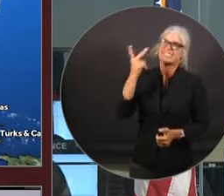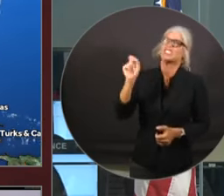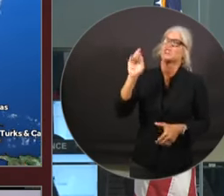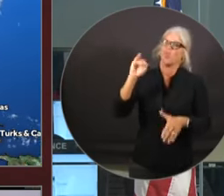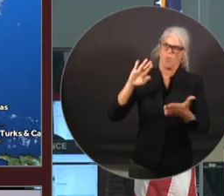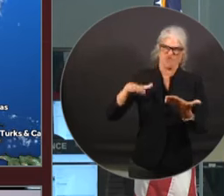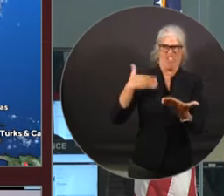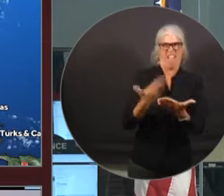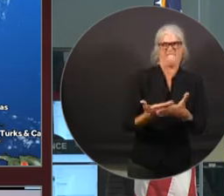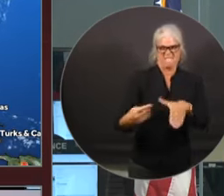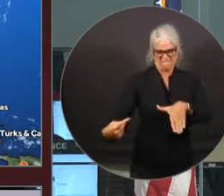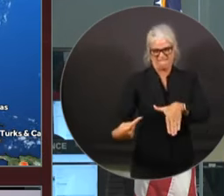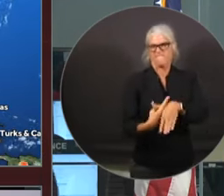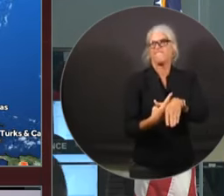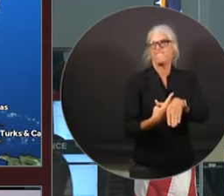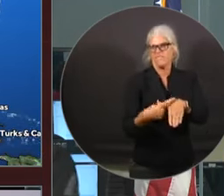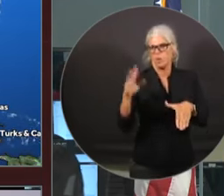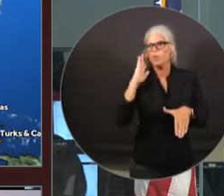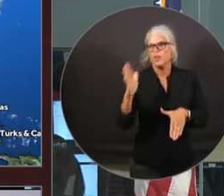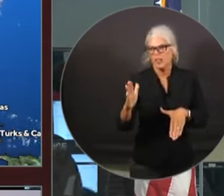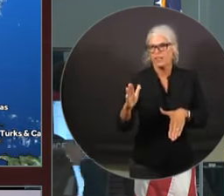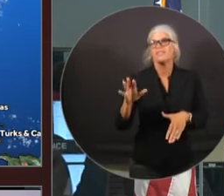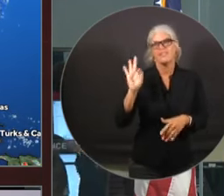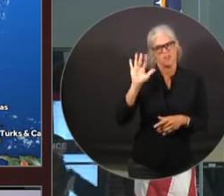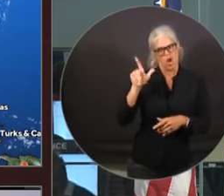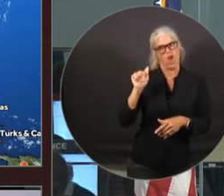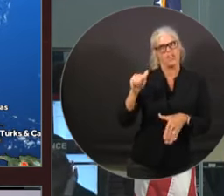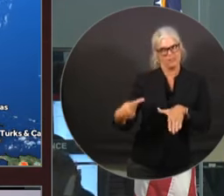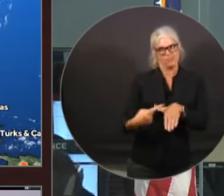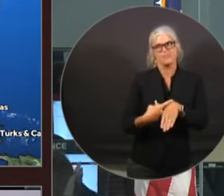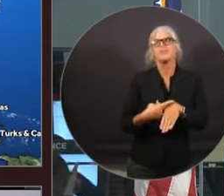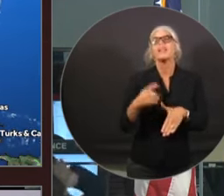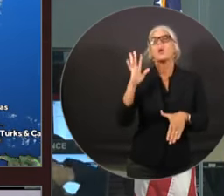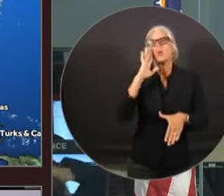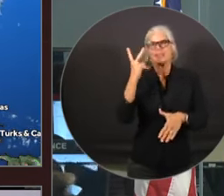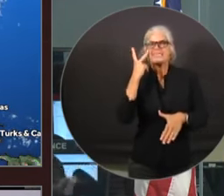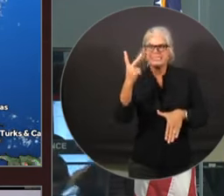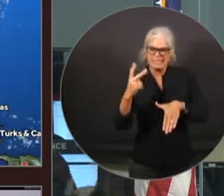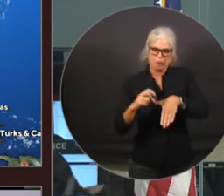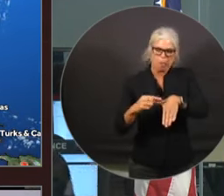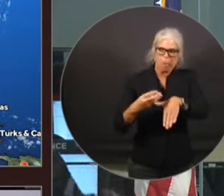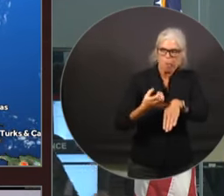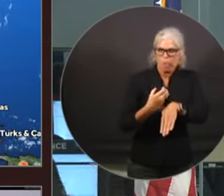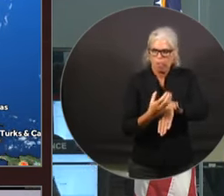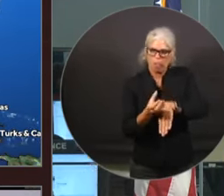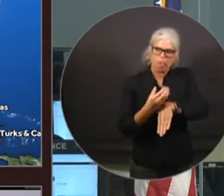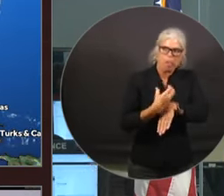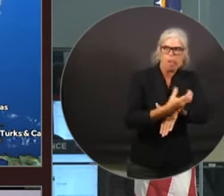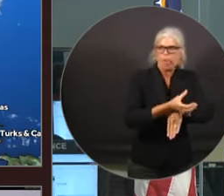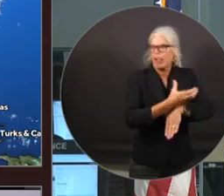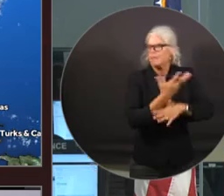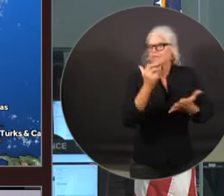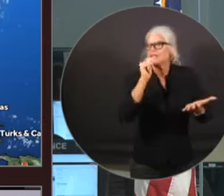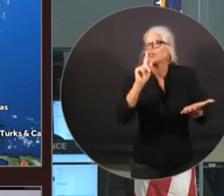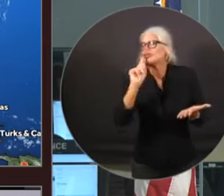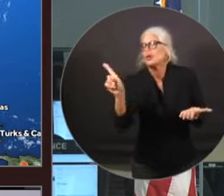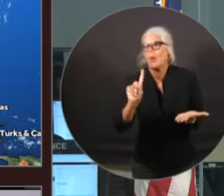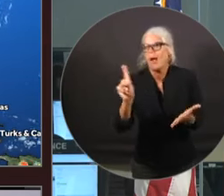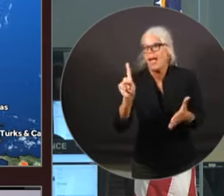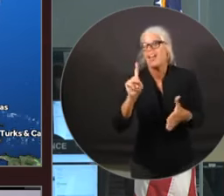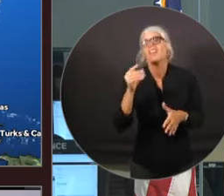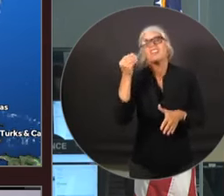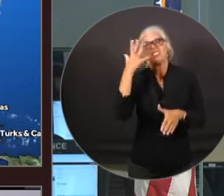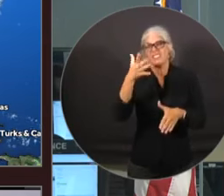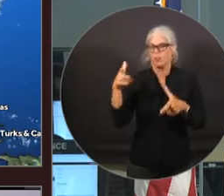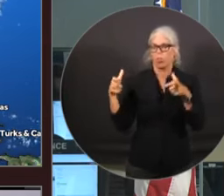here in Florida and then begin to meander northeast from the coast. And it's going to move likely pretty slow, which